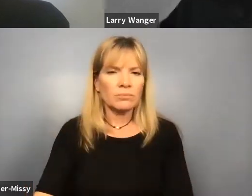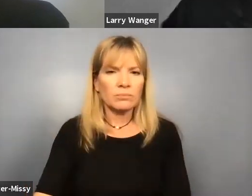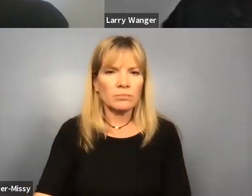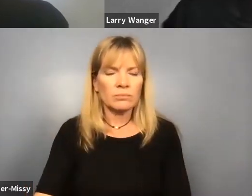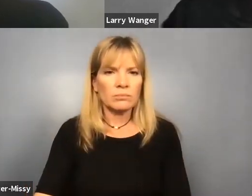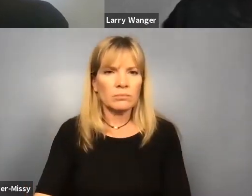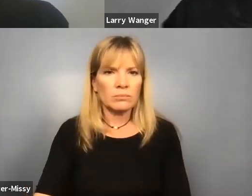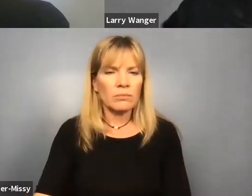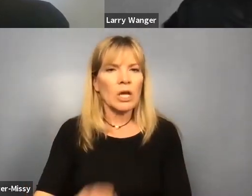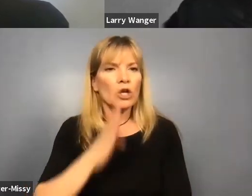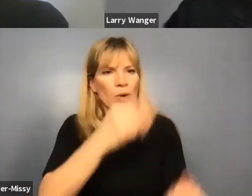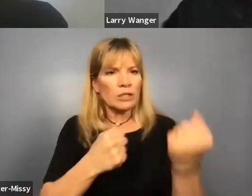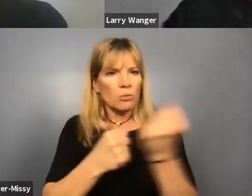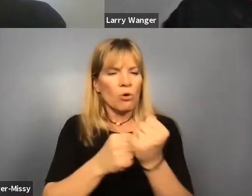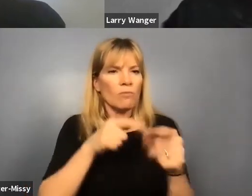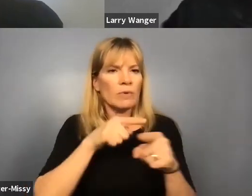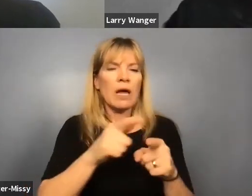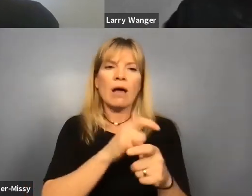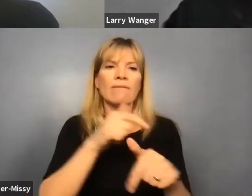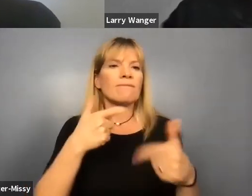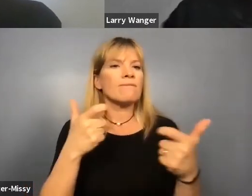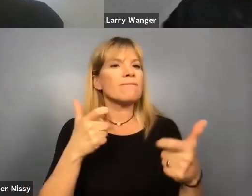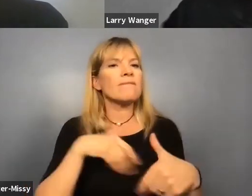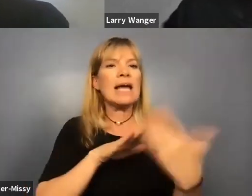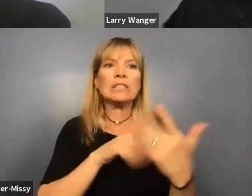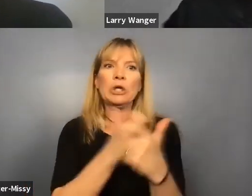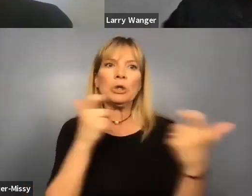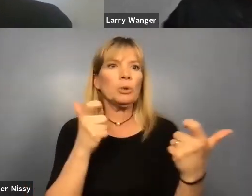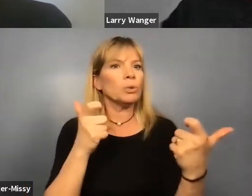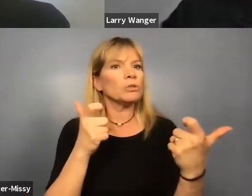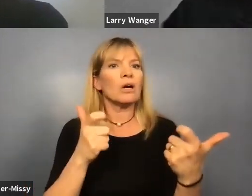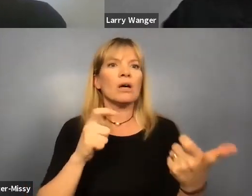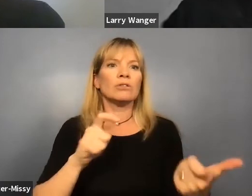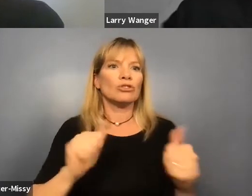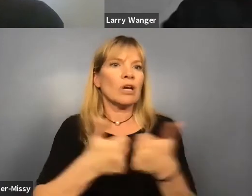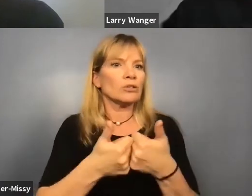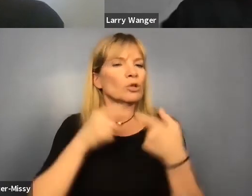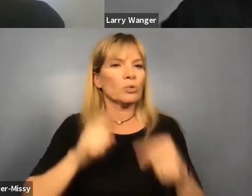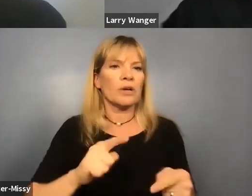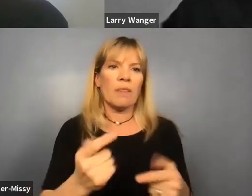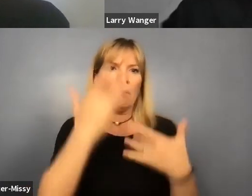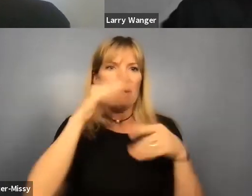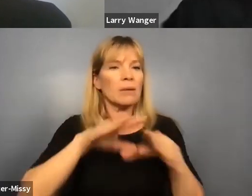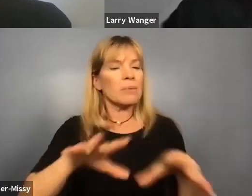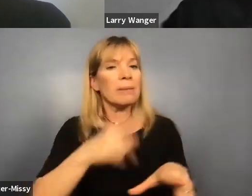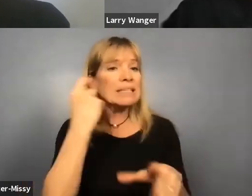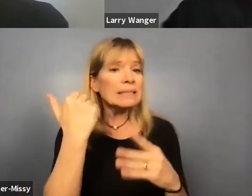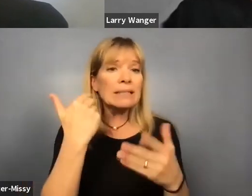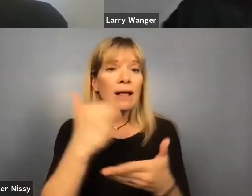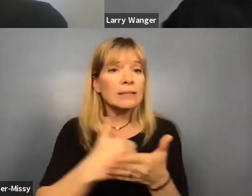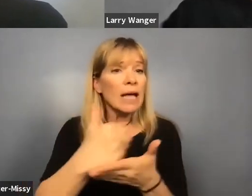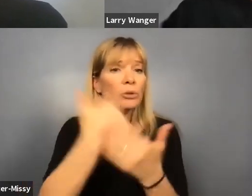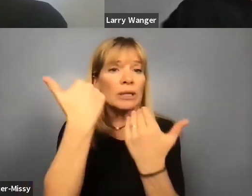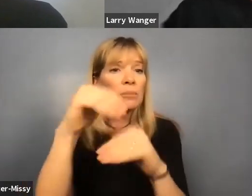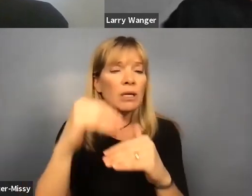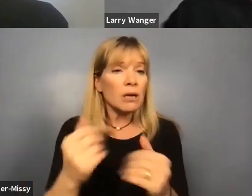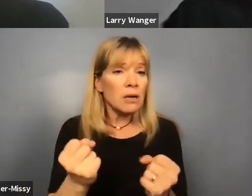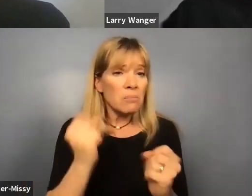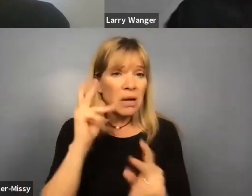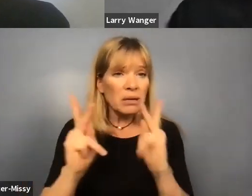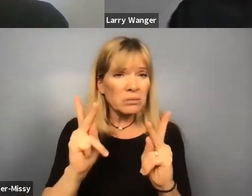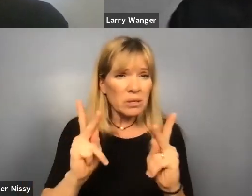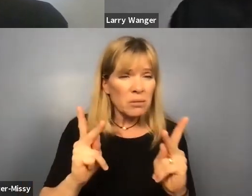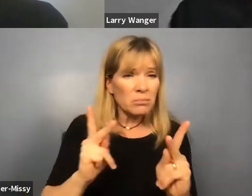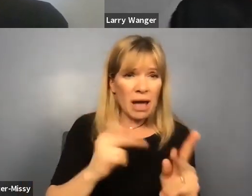support professionals face huge challenges during the pandemic for their limited salaries. Many haven't had access to PPE